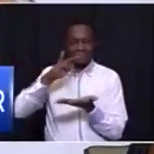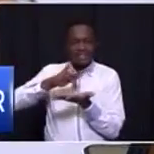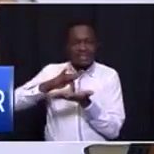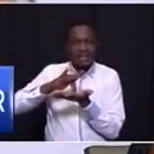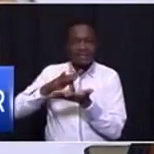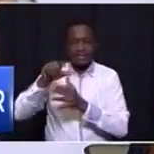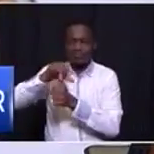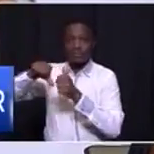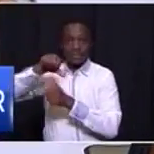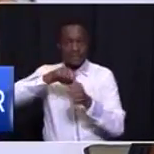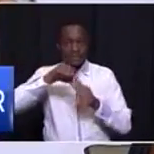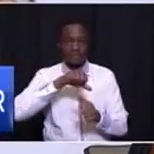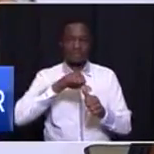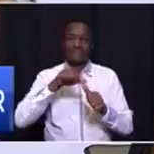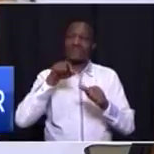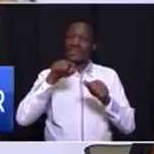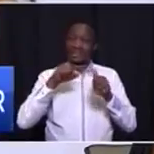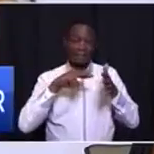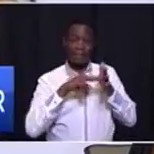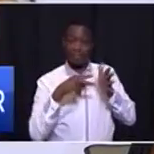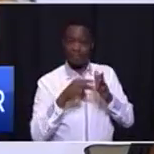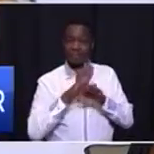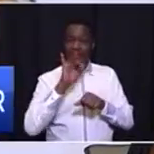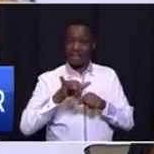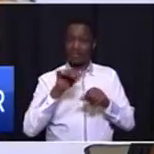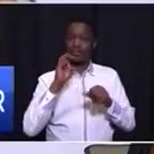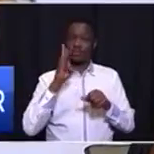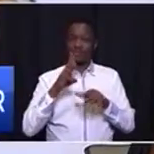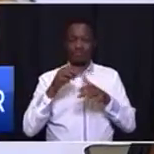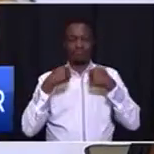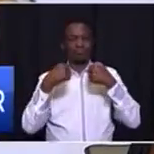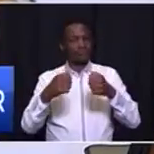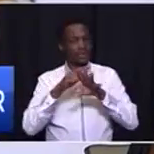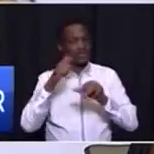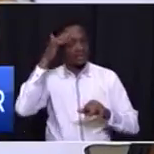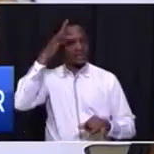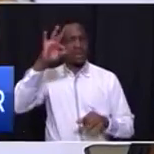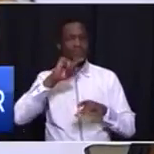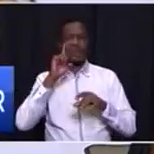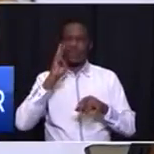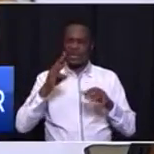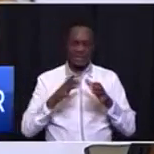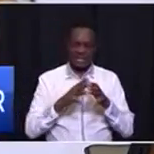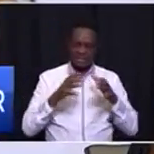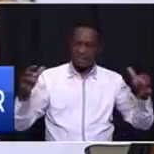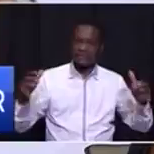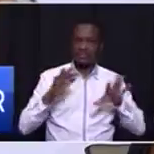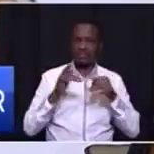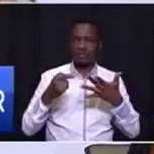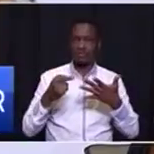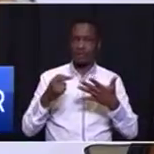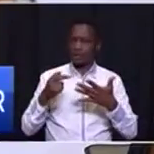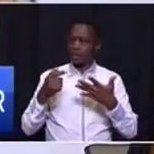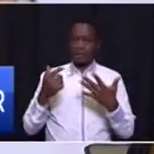accordingly, the purpose that will drive this government shall be the expansion of frontiers of human fulfillment